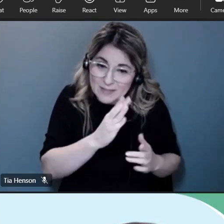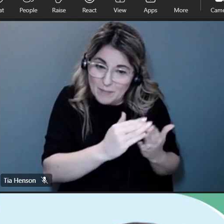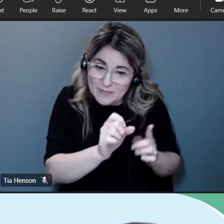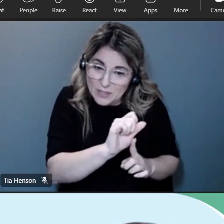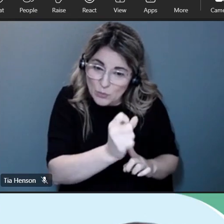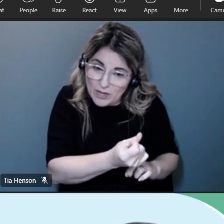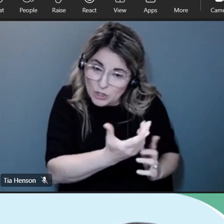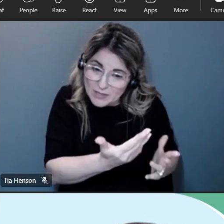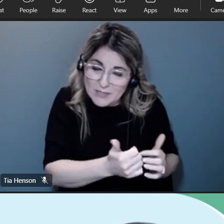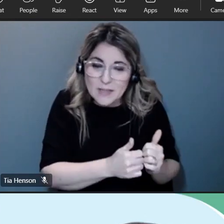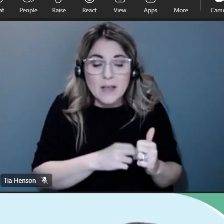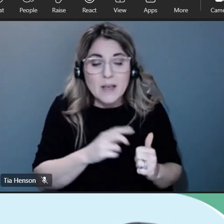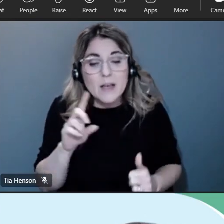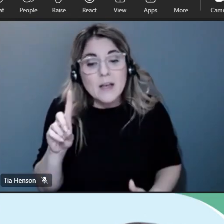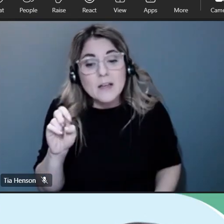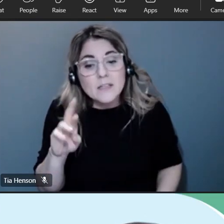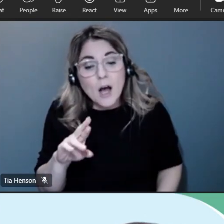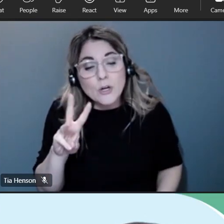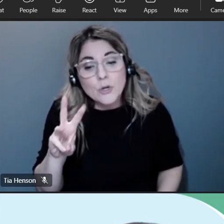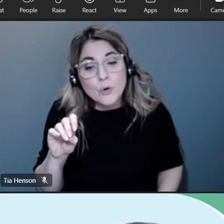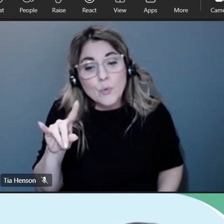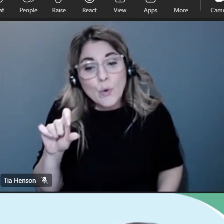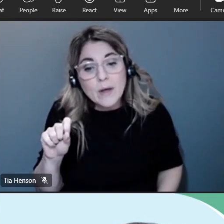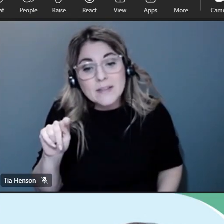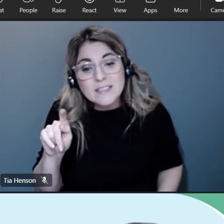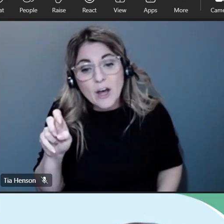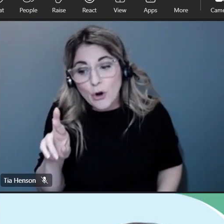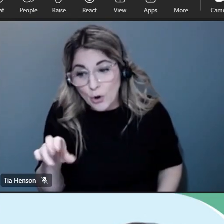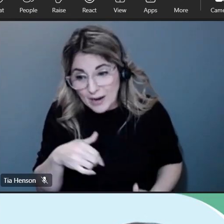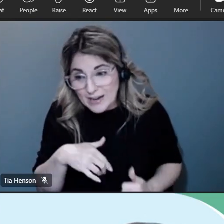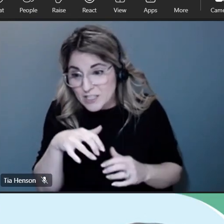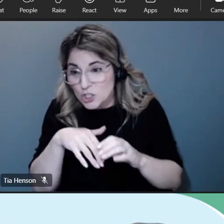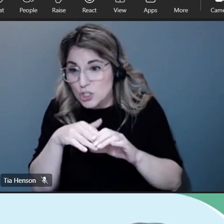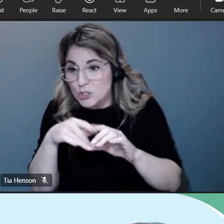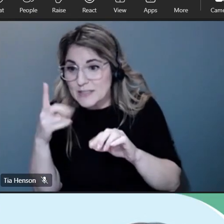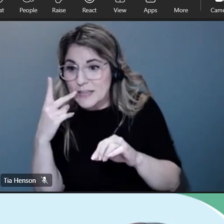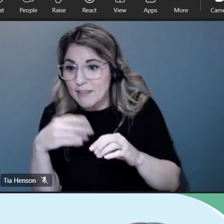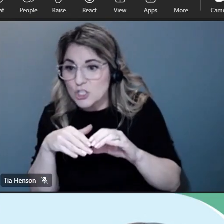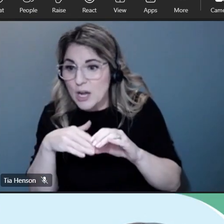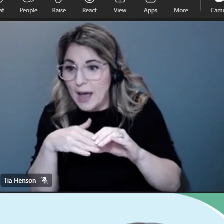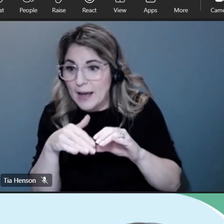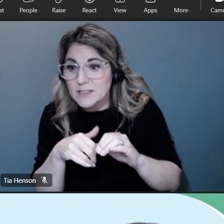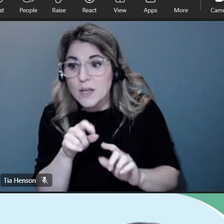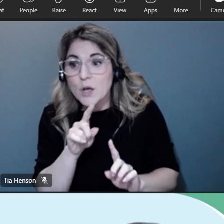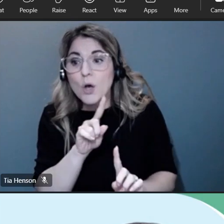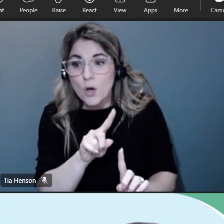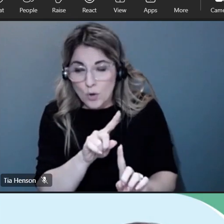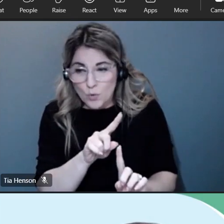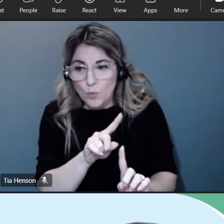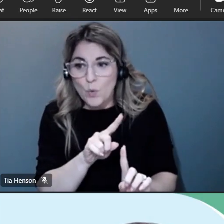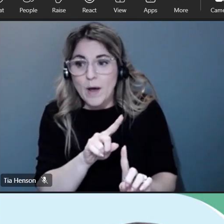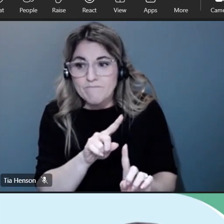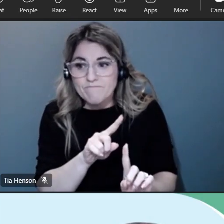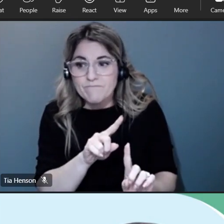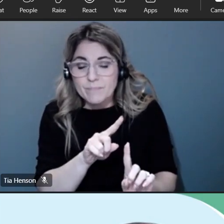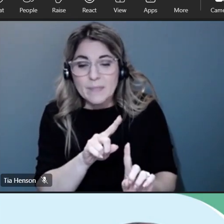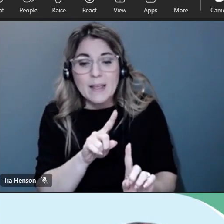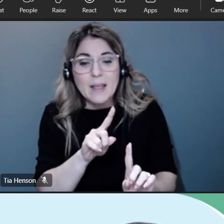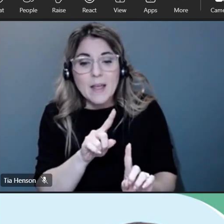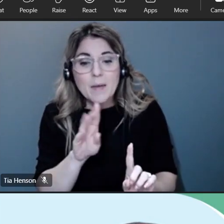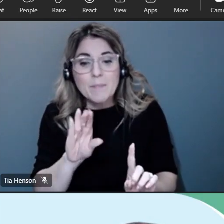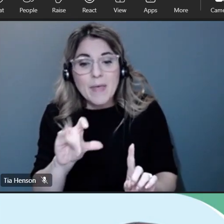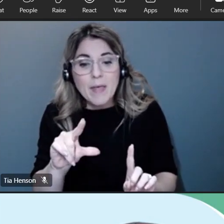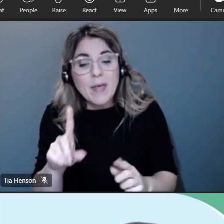um dr woods tucker has put into the chat here there's a bill that's being advanced around um uh